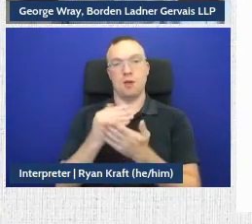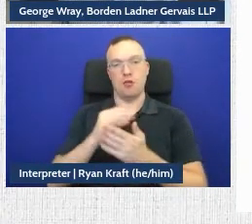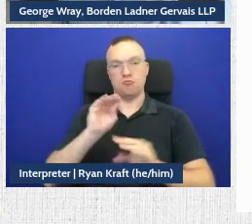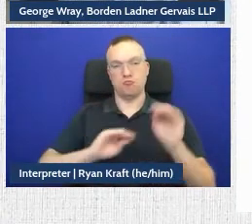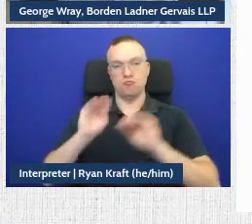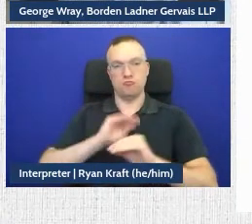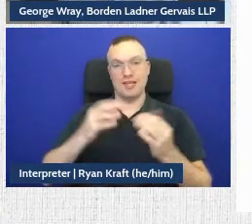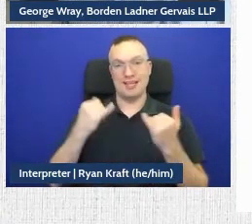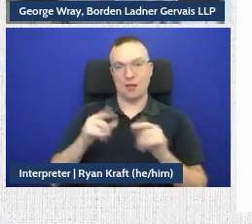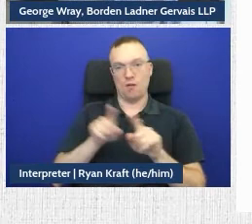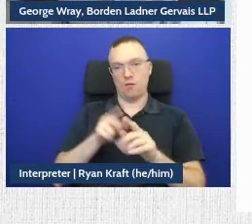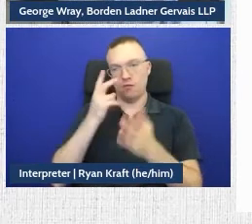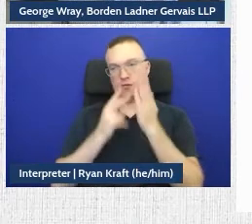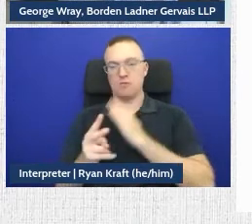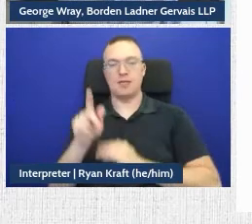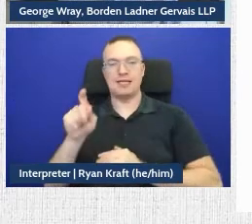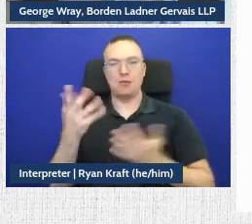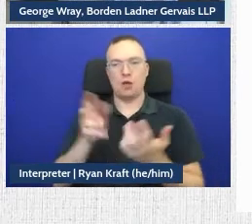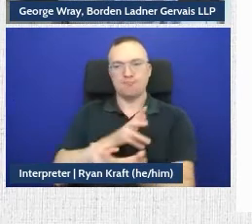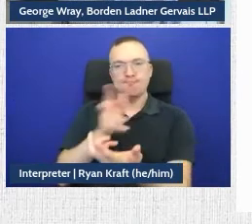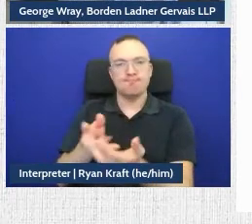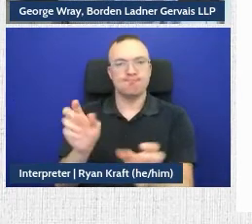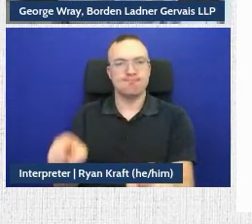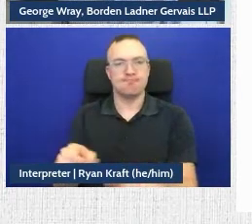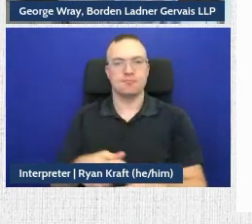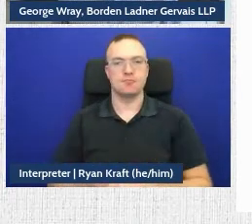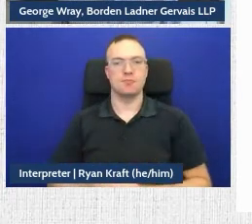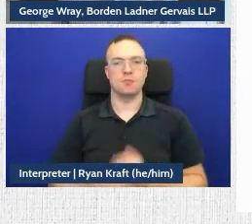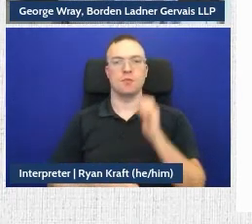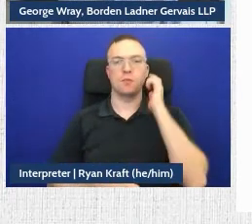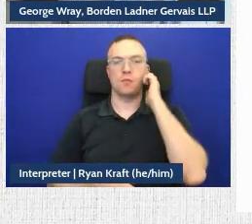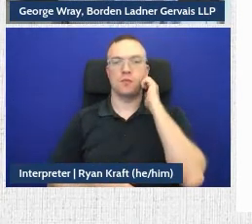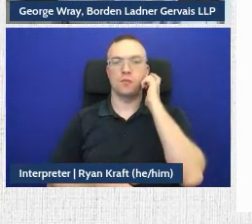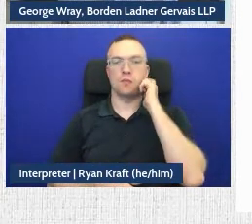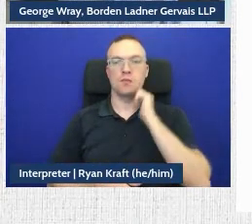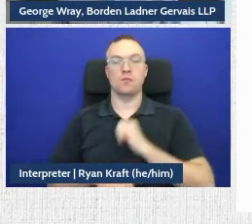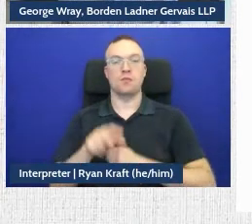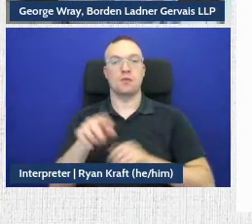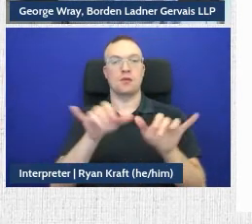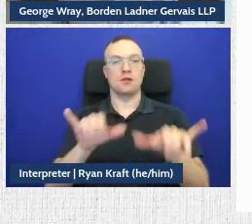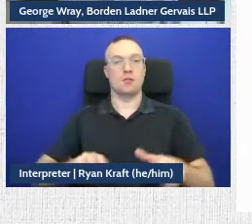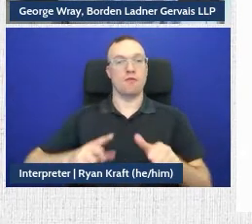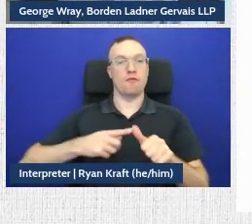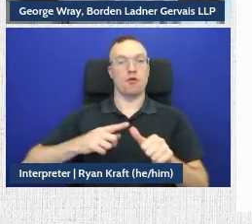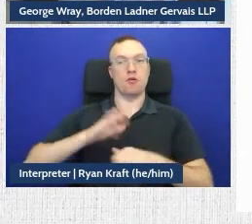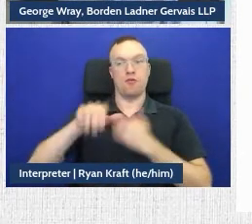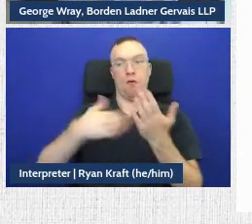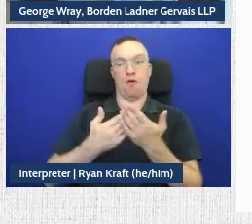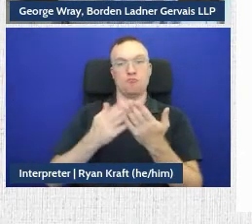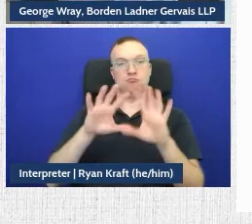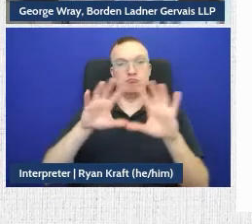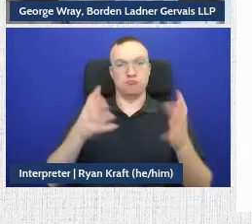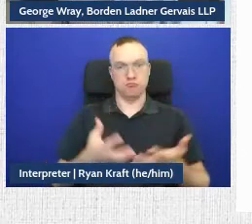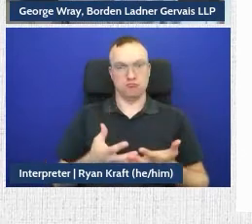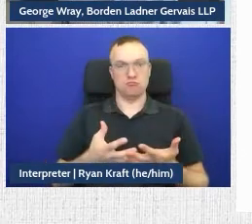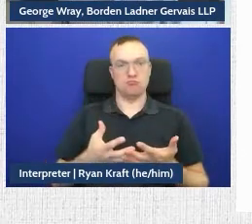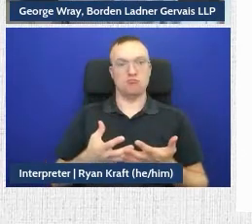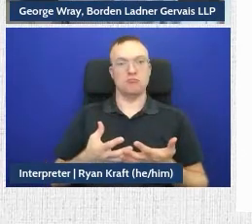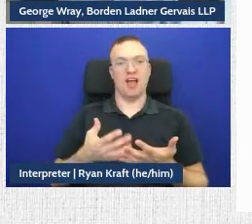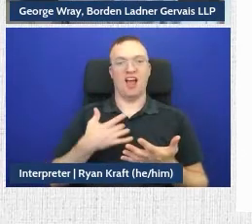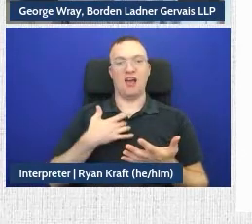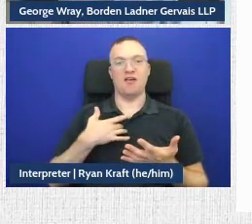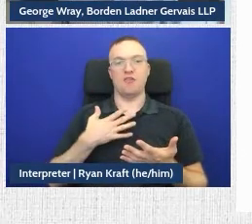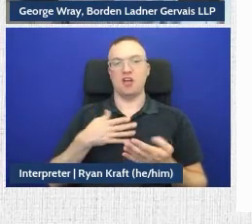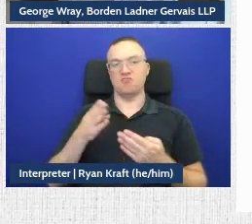and anticipated needs. So while this system is the first of its kind, I do not believe that it will be its last